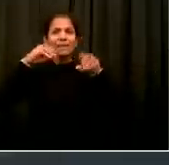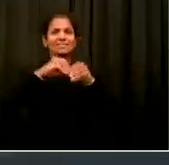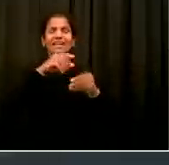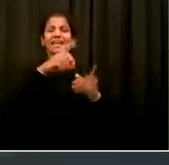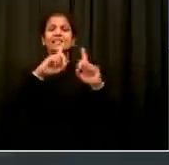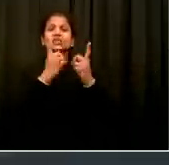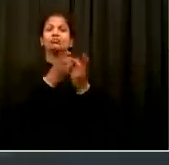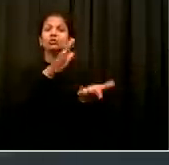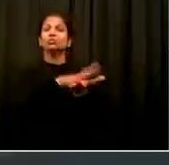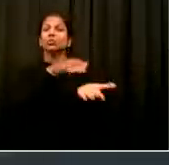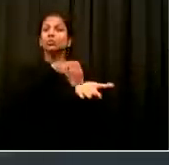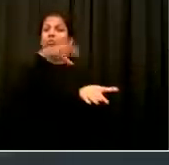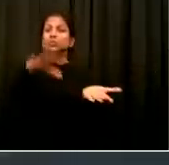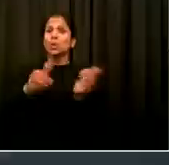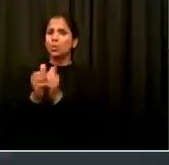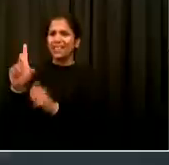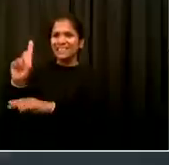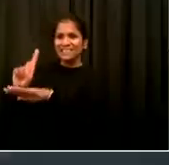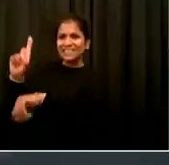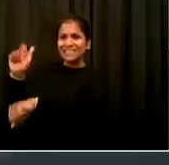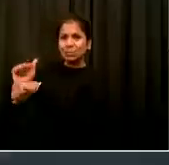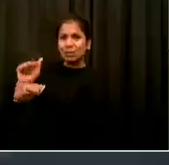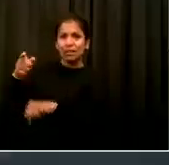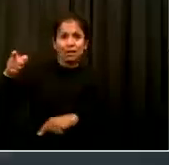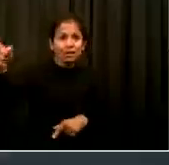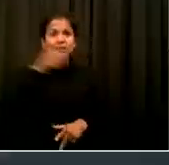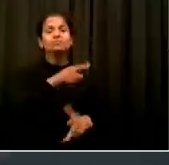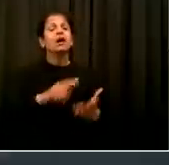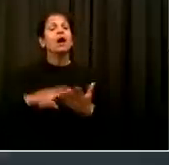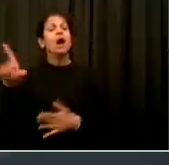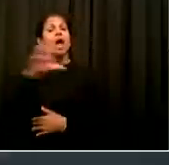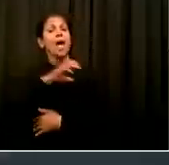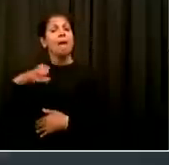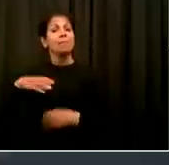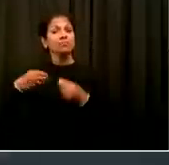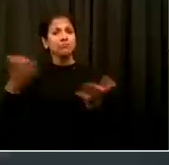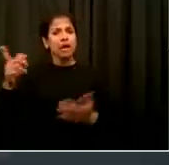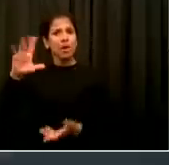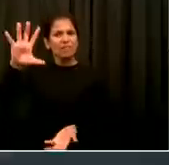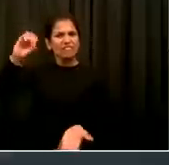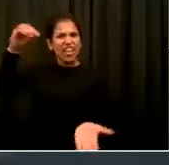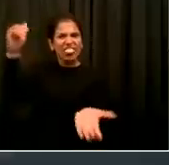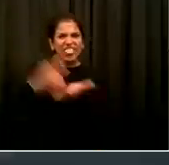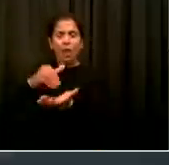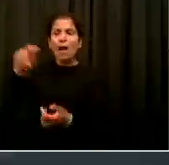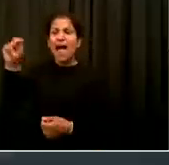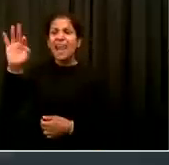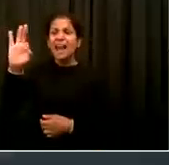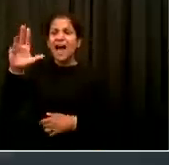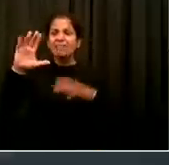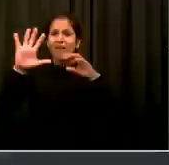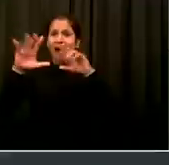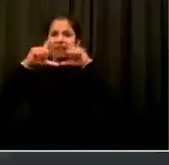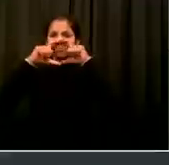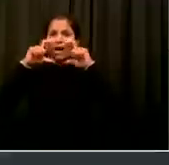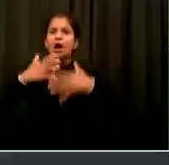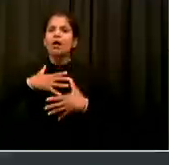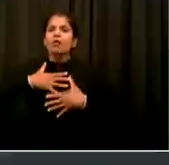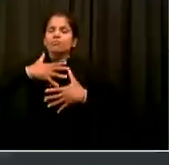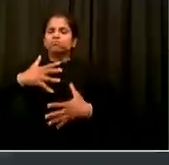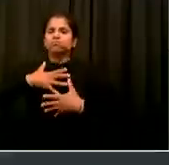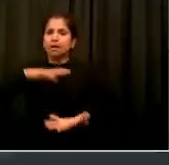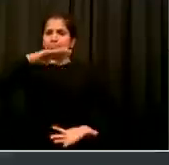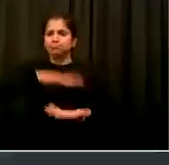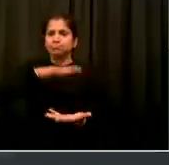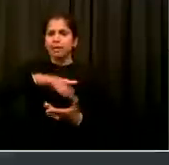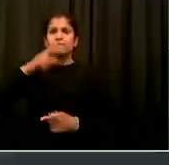where their mouth is. So thanks to Uniqlo, thanks to the Committee of 100, Perigo, Trinity Church, Emigrant